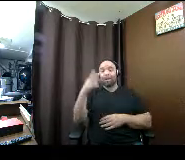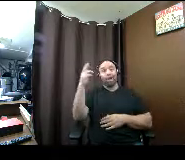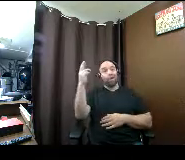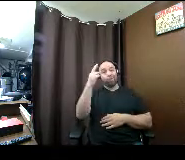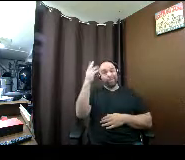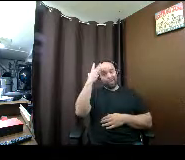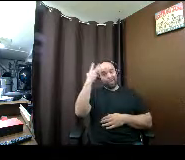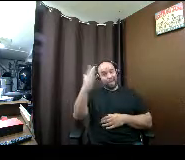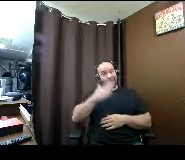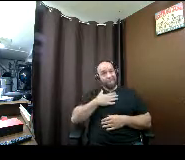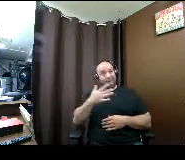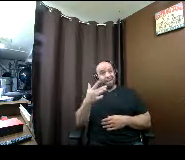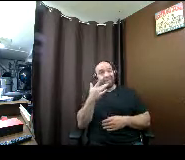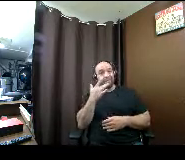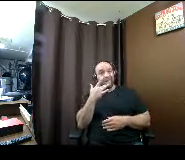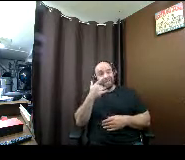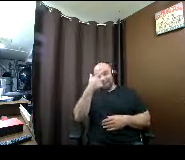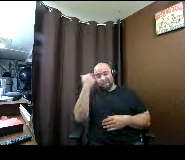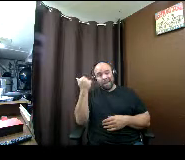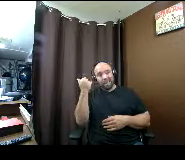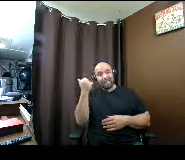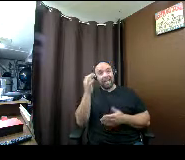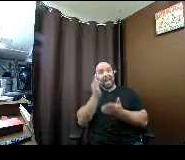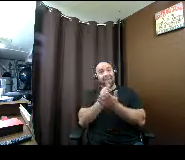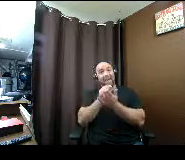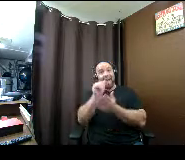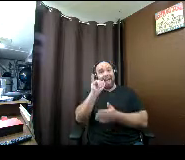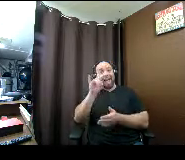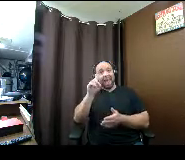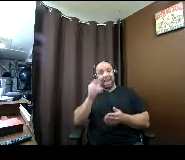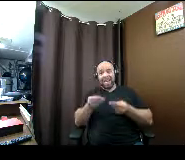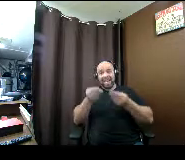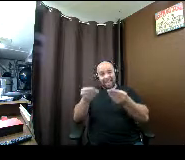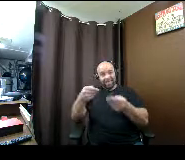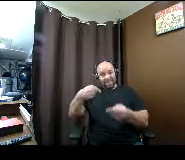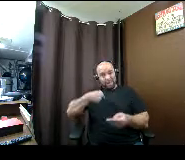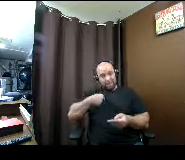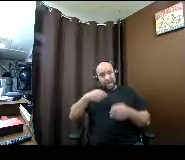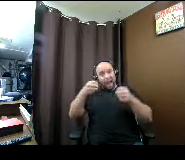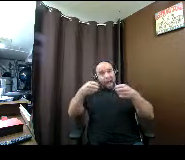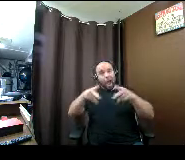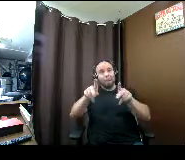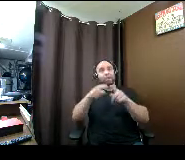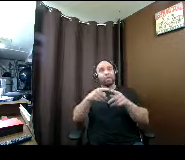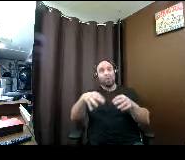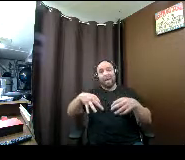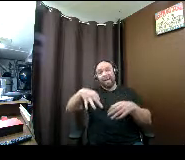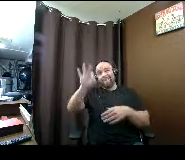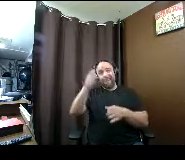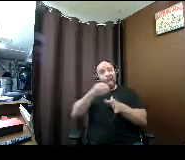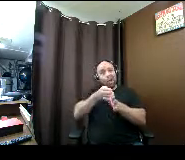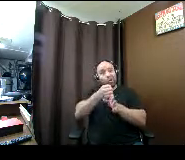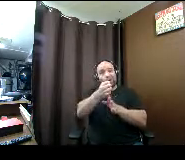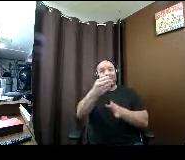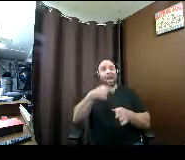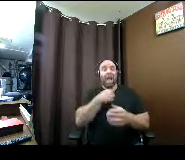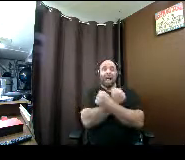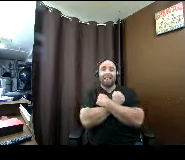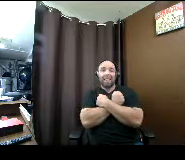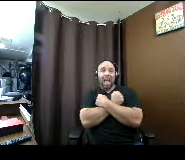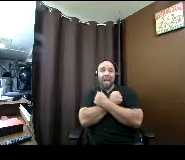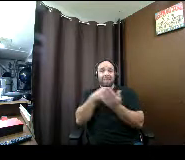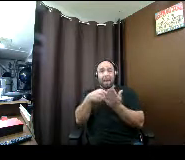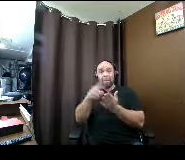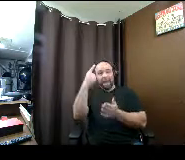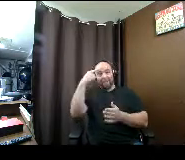is because financial aid gave me the opportunity to find a career that i love every single day it paid for me to get the